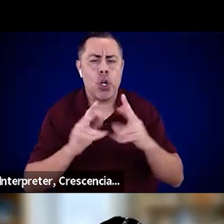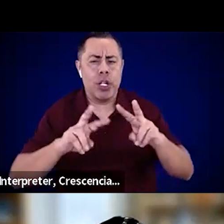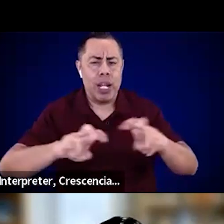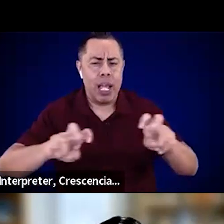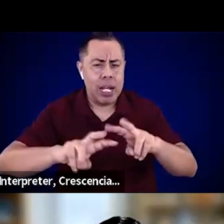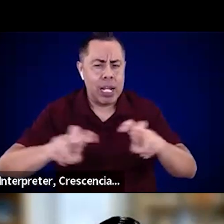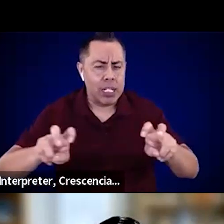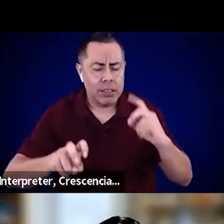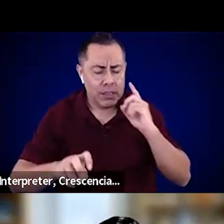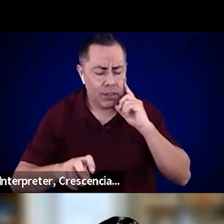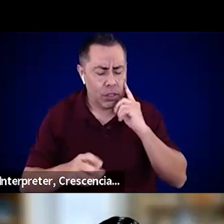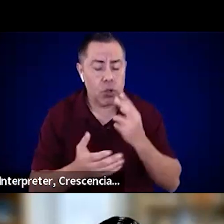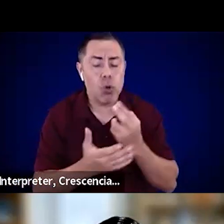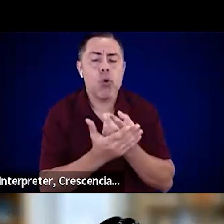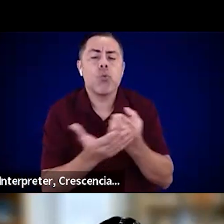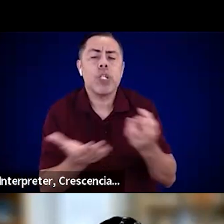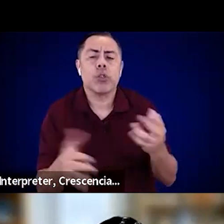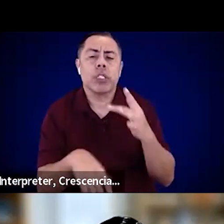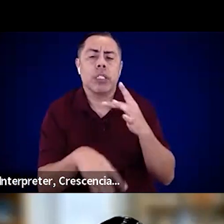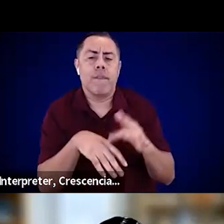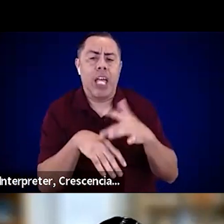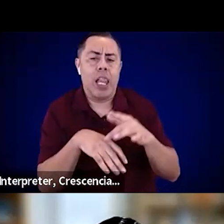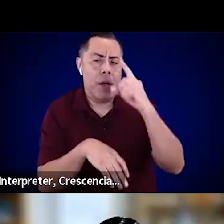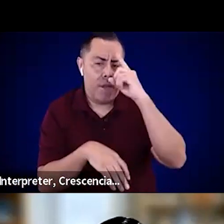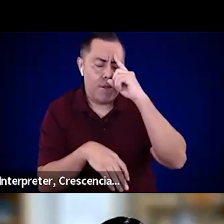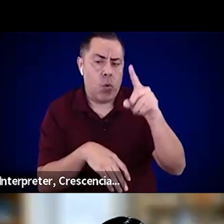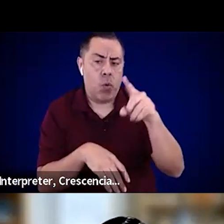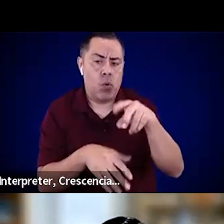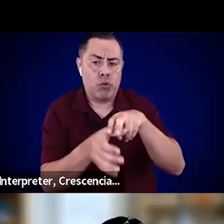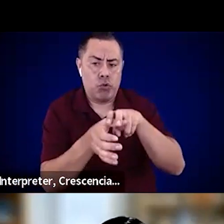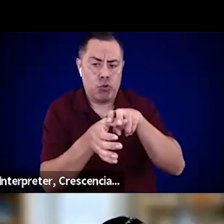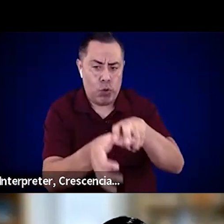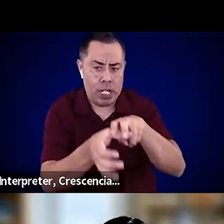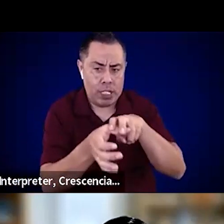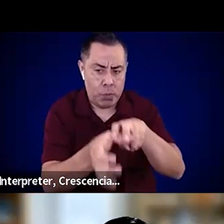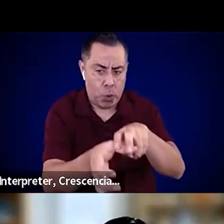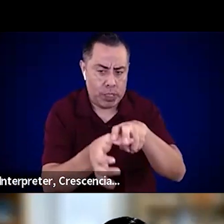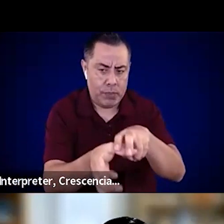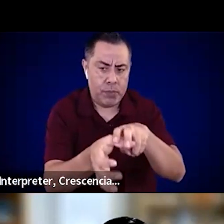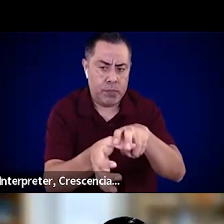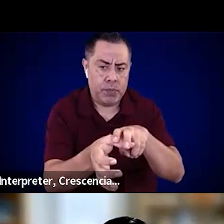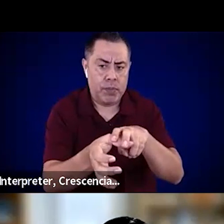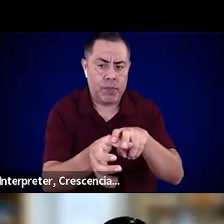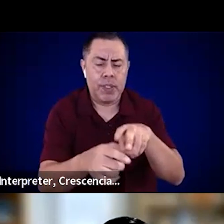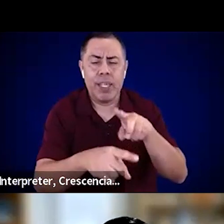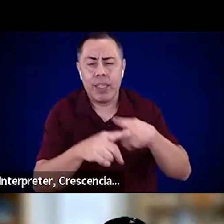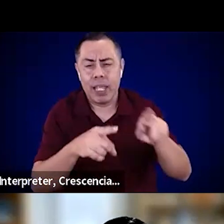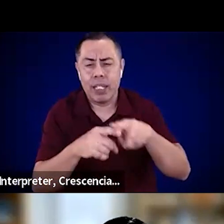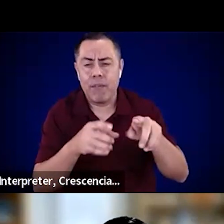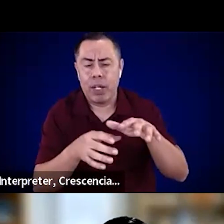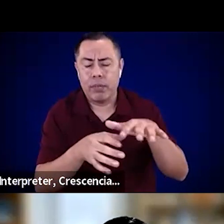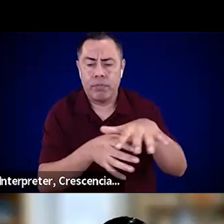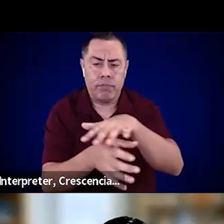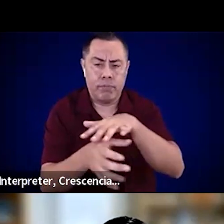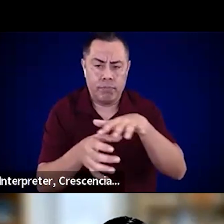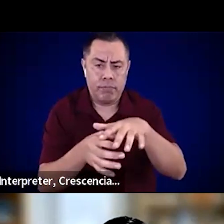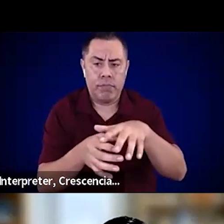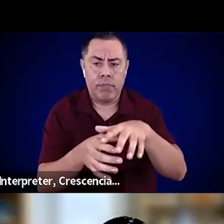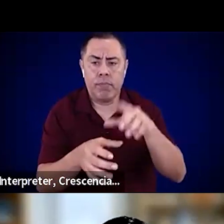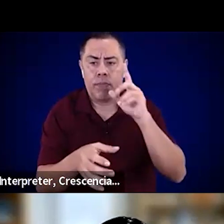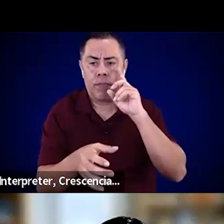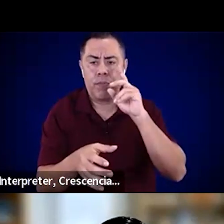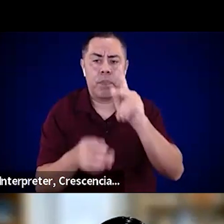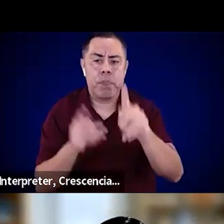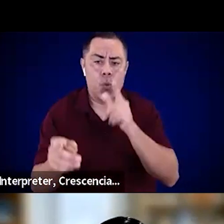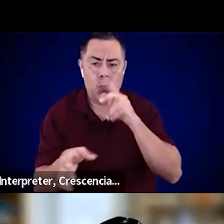resources available for transporting the various elements of the transit-dependent population.